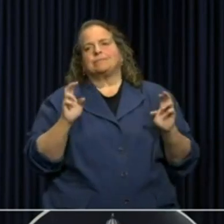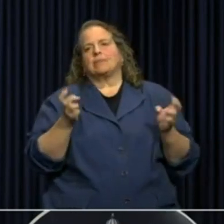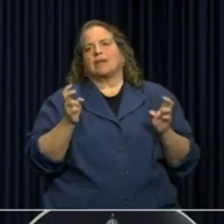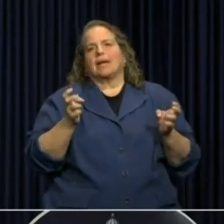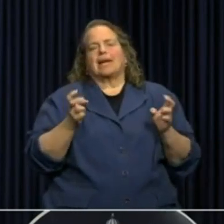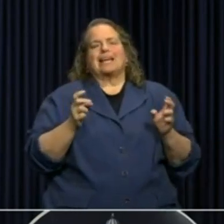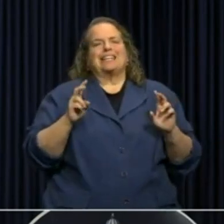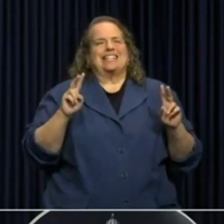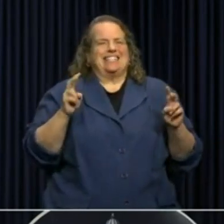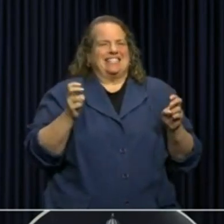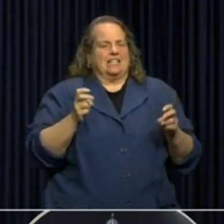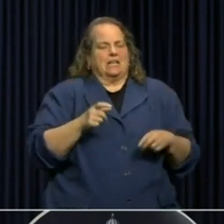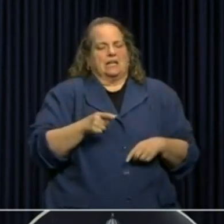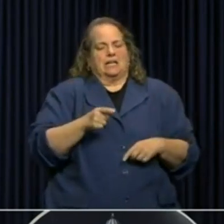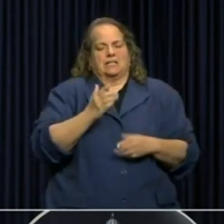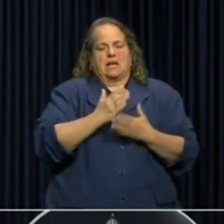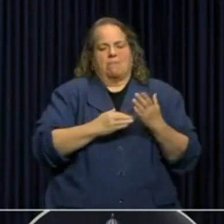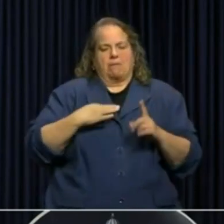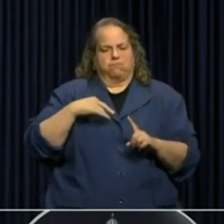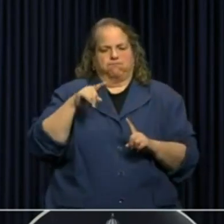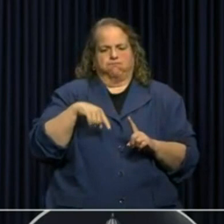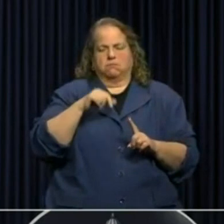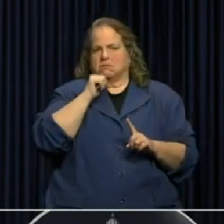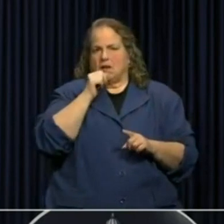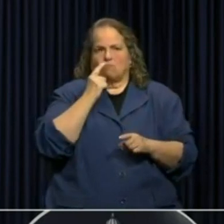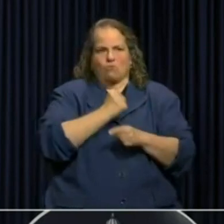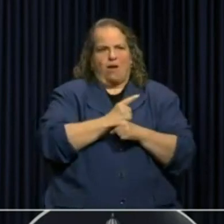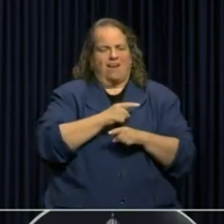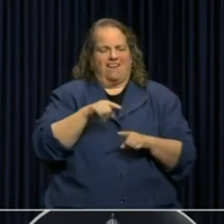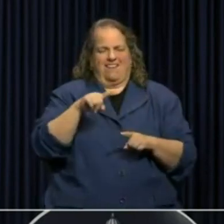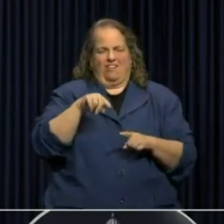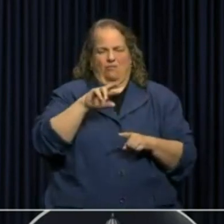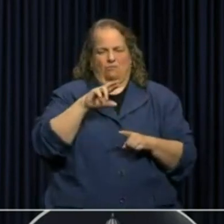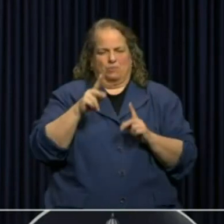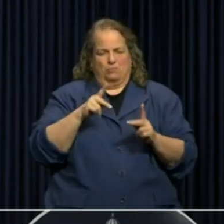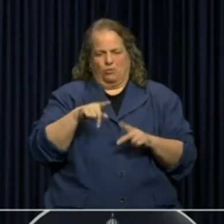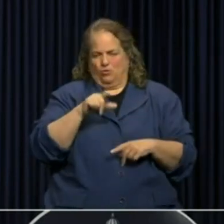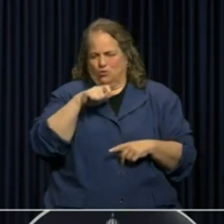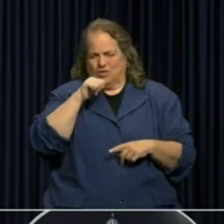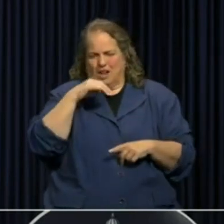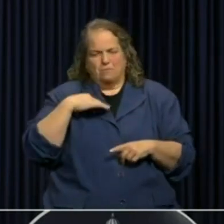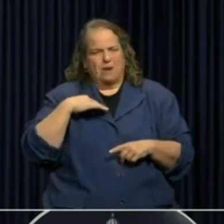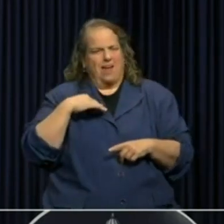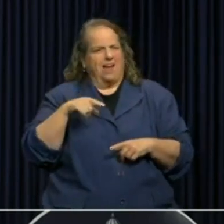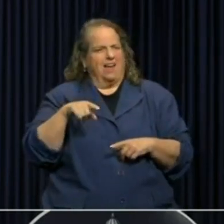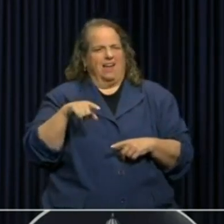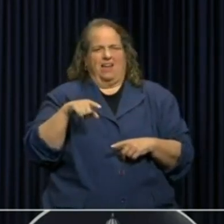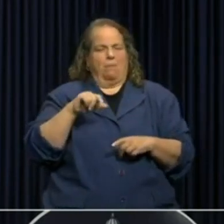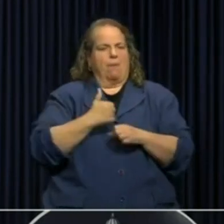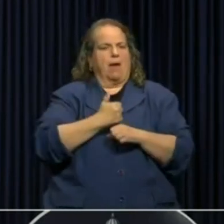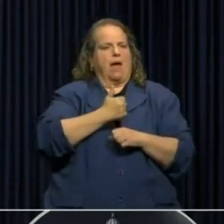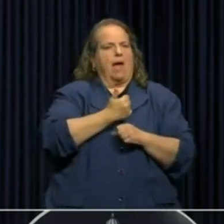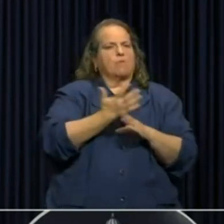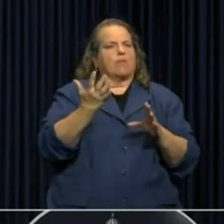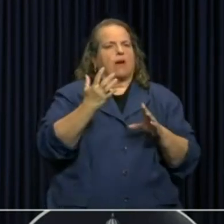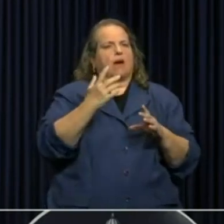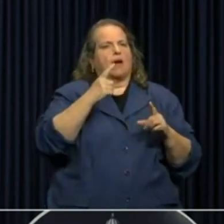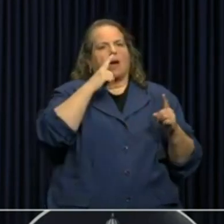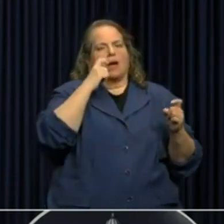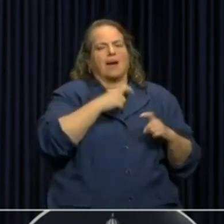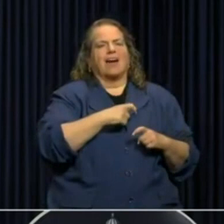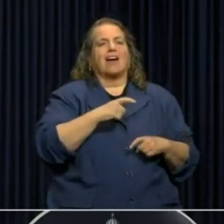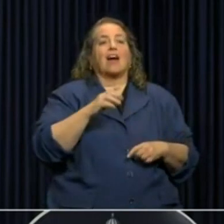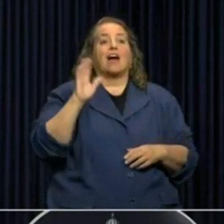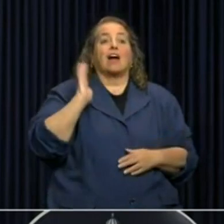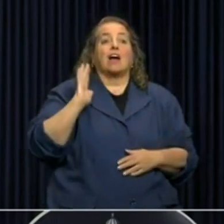this challenge that much more difficult. For instance, we had somebody apply for unemployment for Tupac Shakur